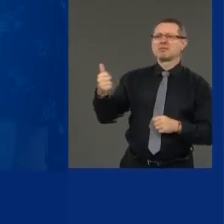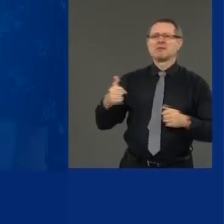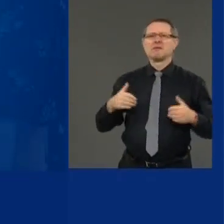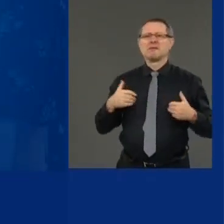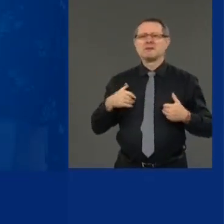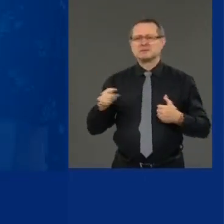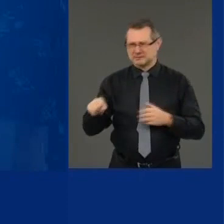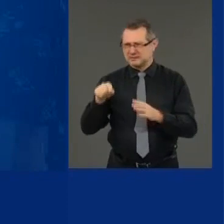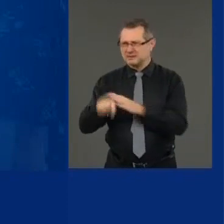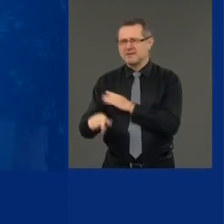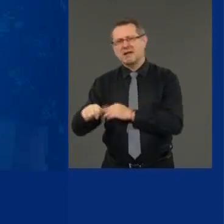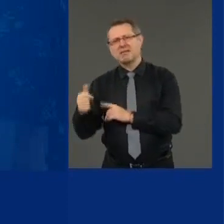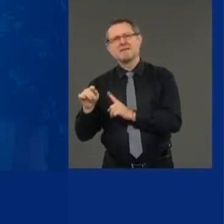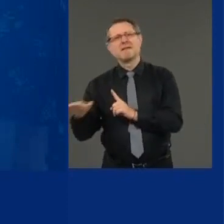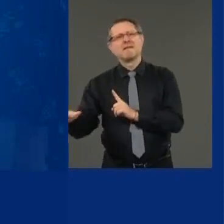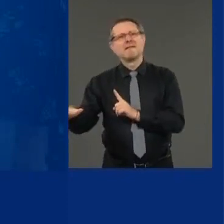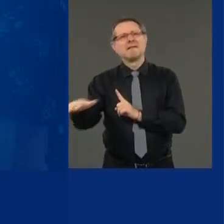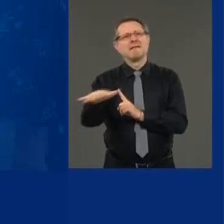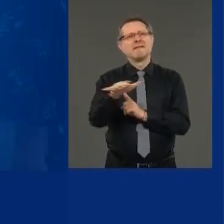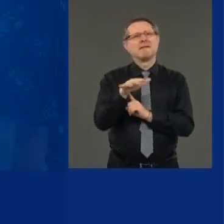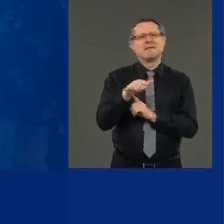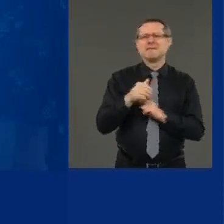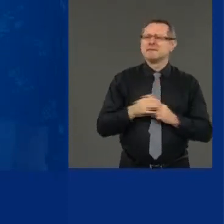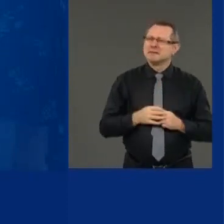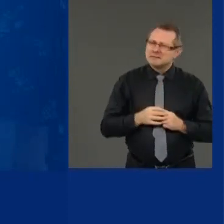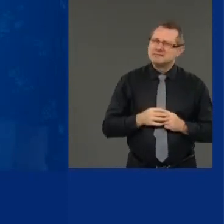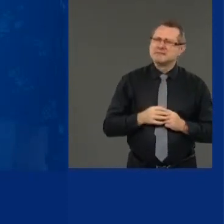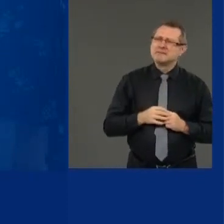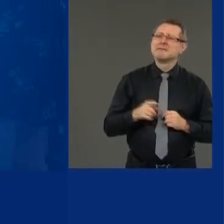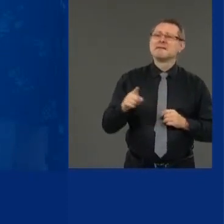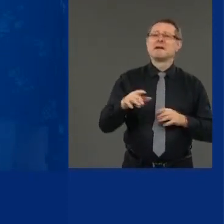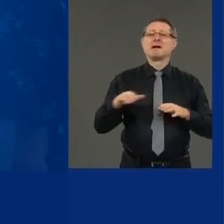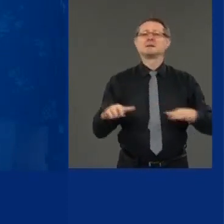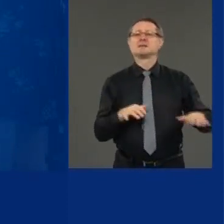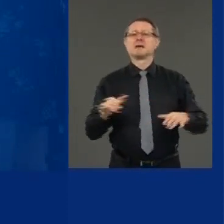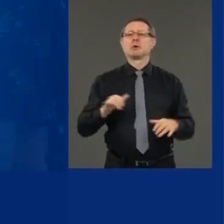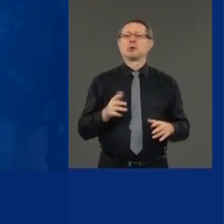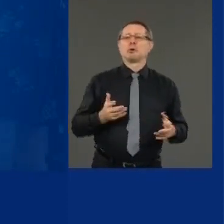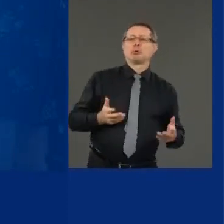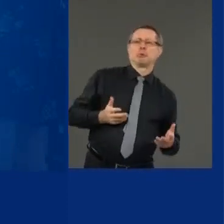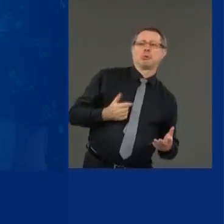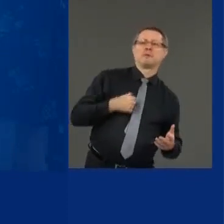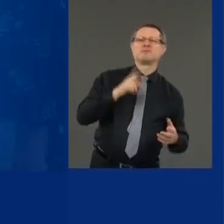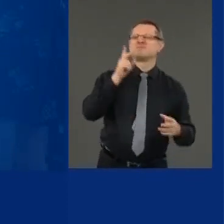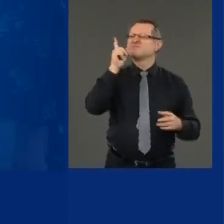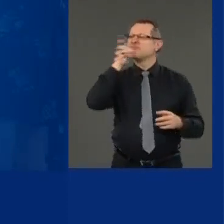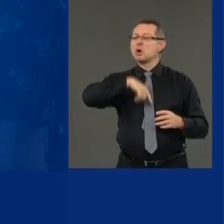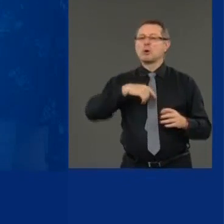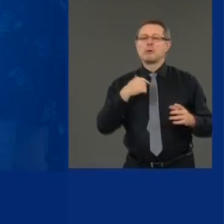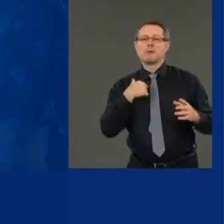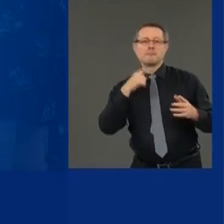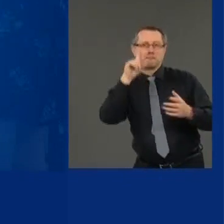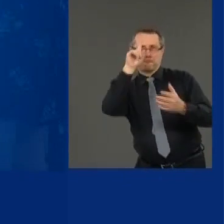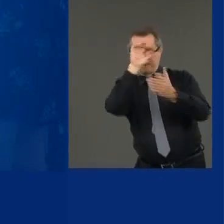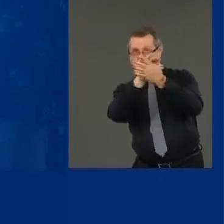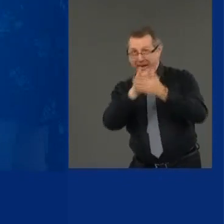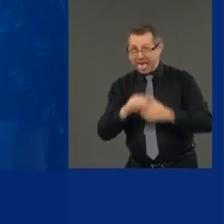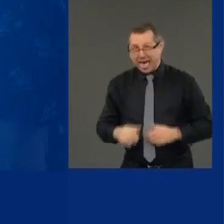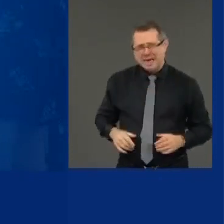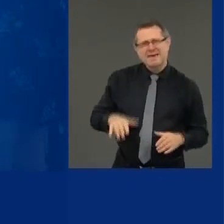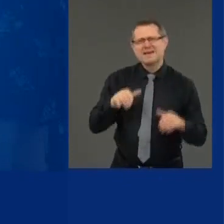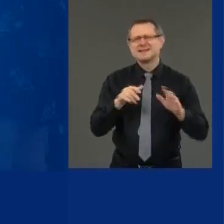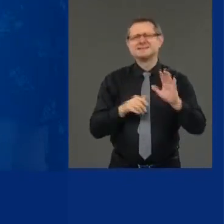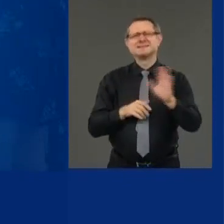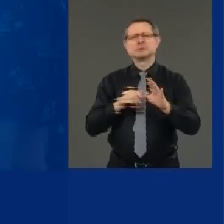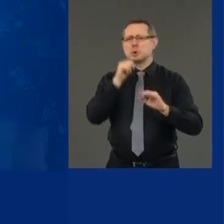So they are laboring under false pretenses. And I've had dozens and dozens of